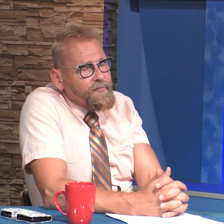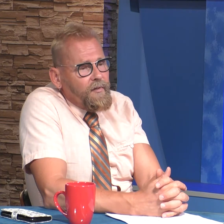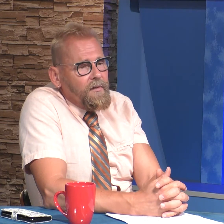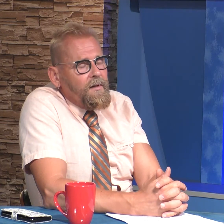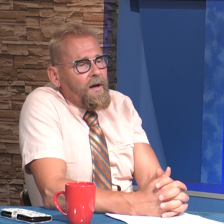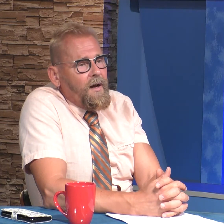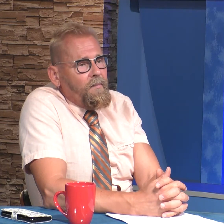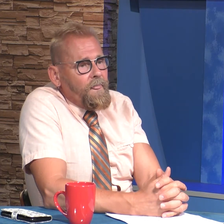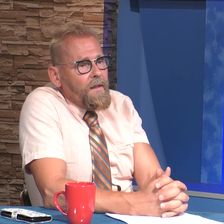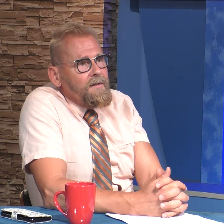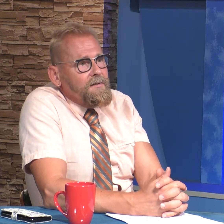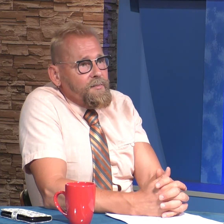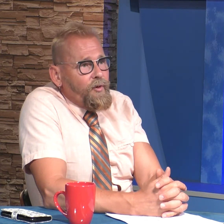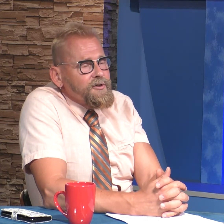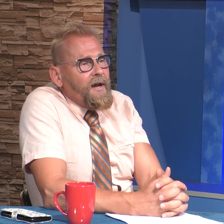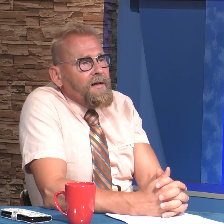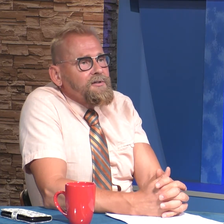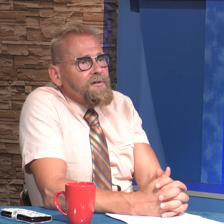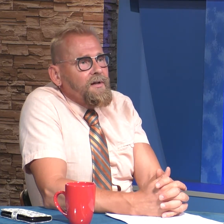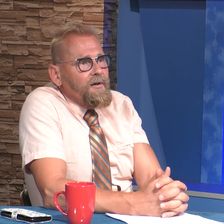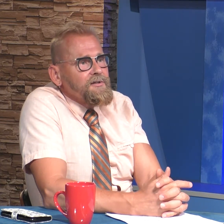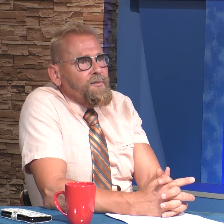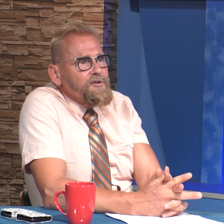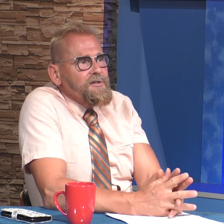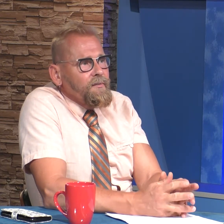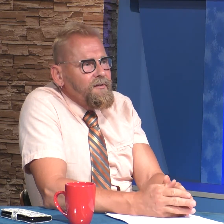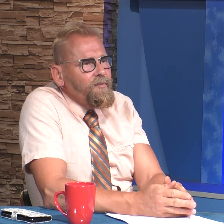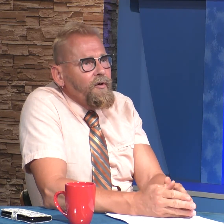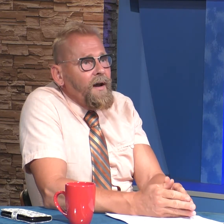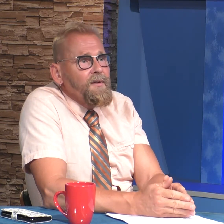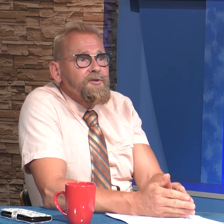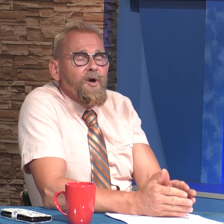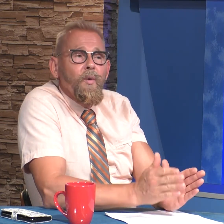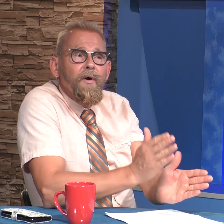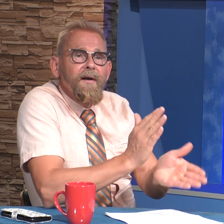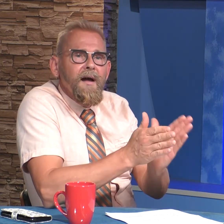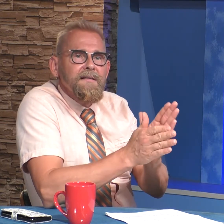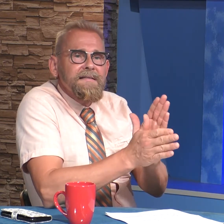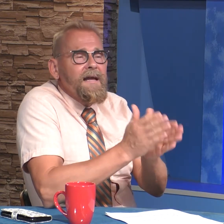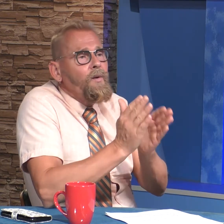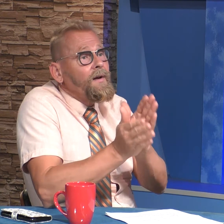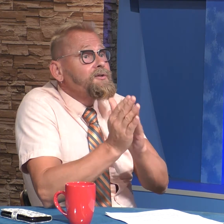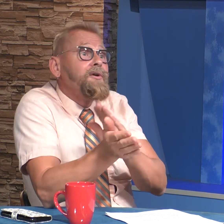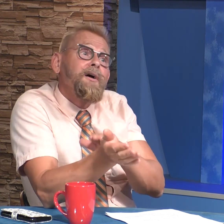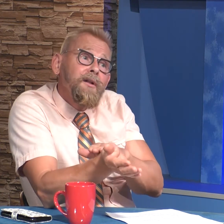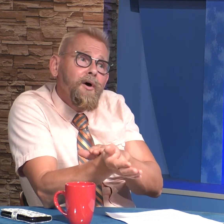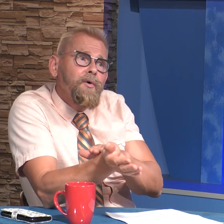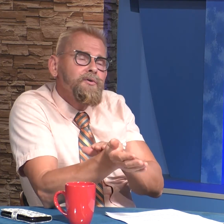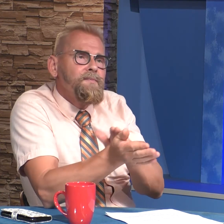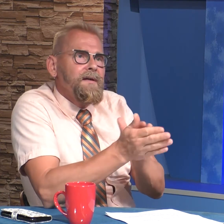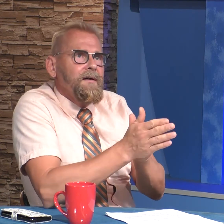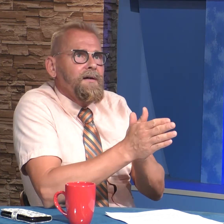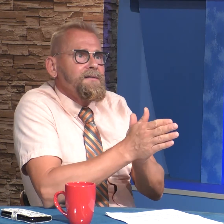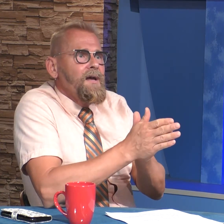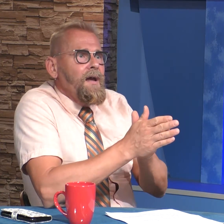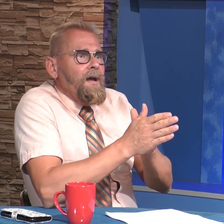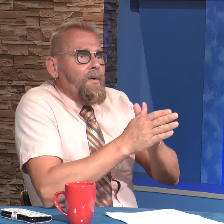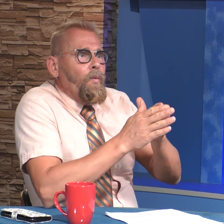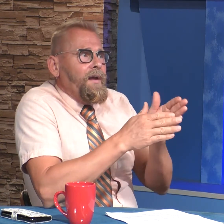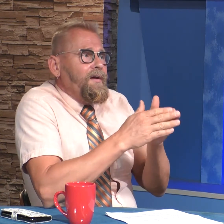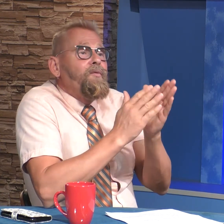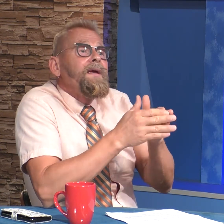wonderful um support check to the artist emergency relief program and so we're not saying when it's going to close because